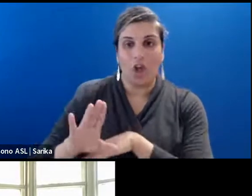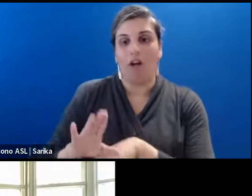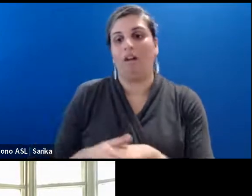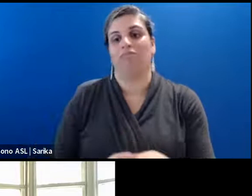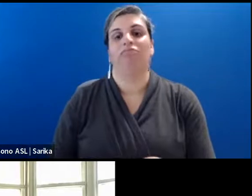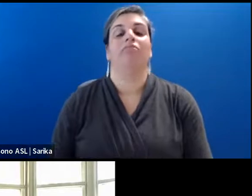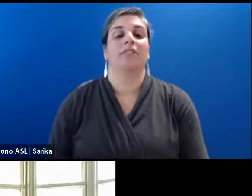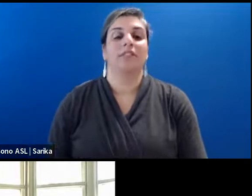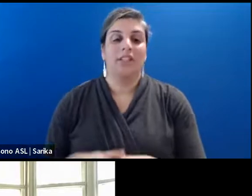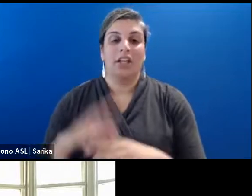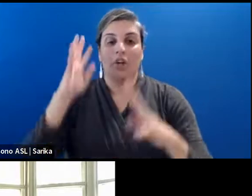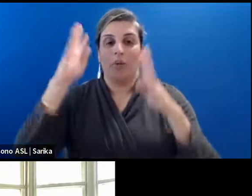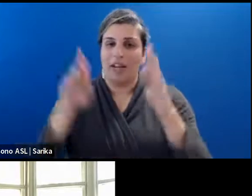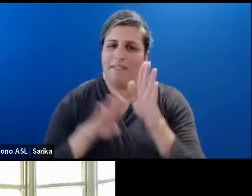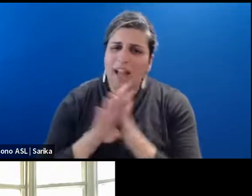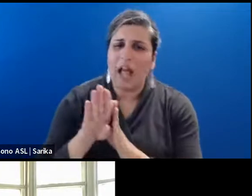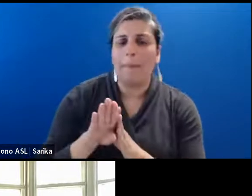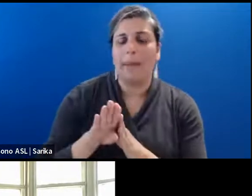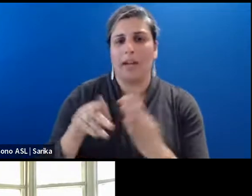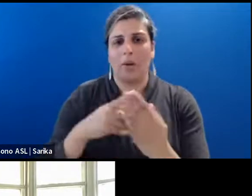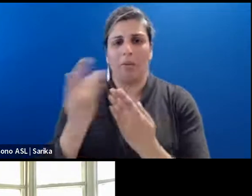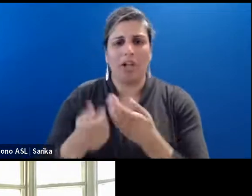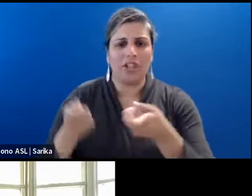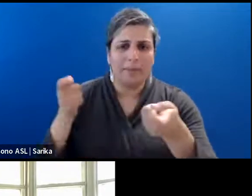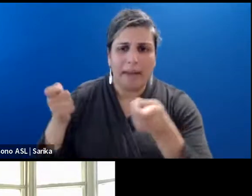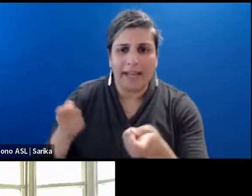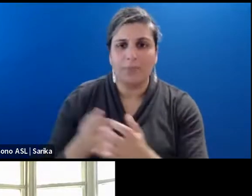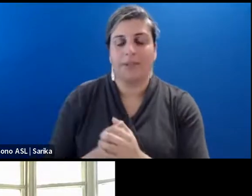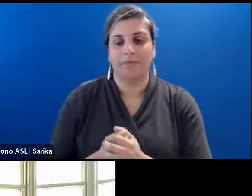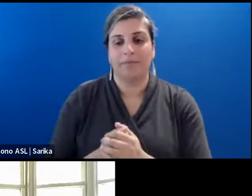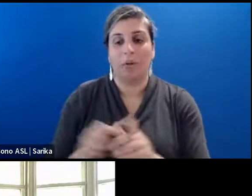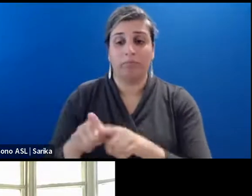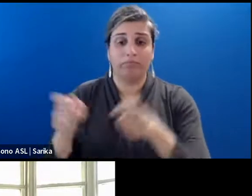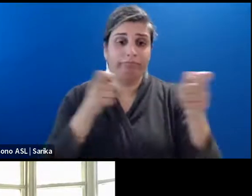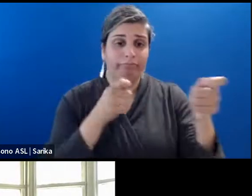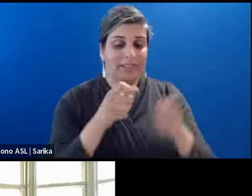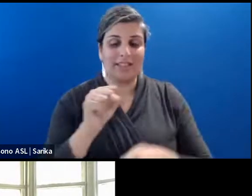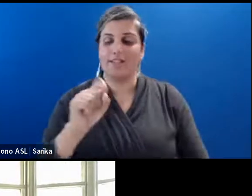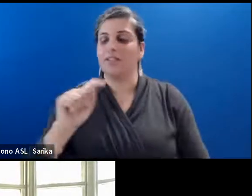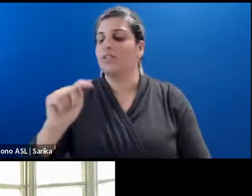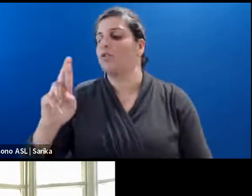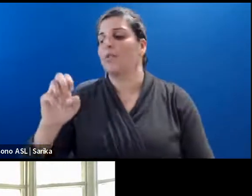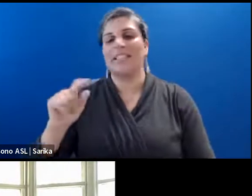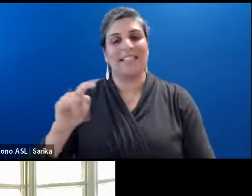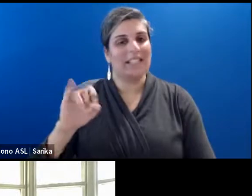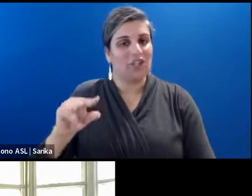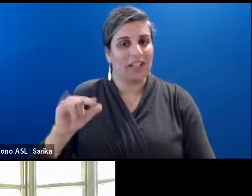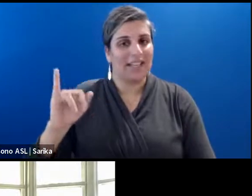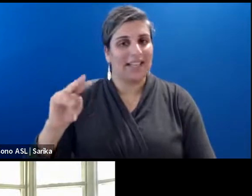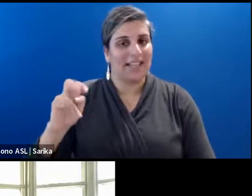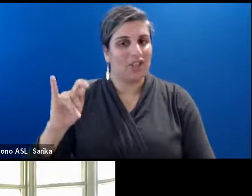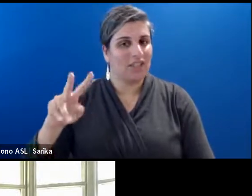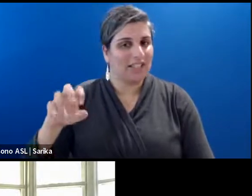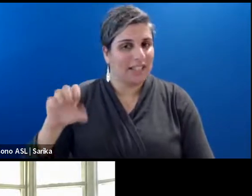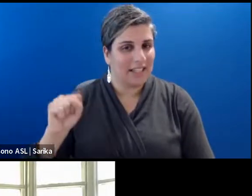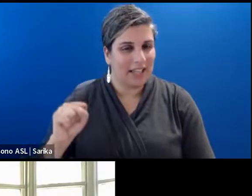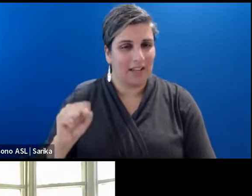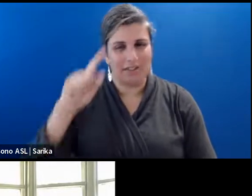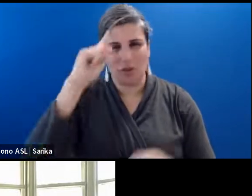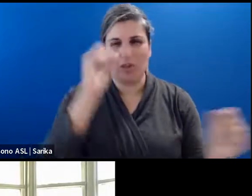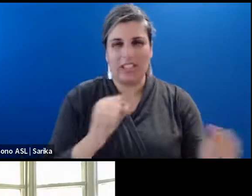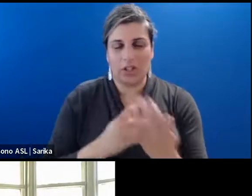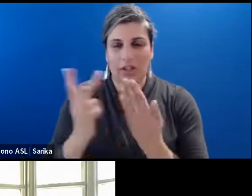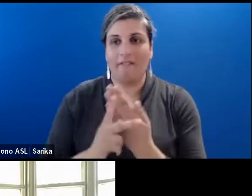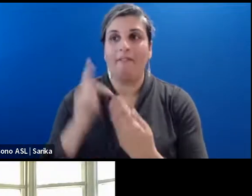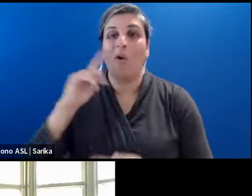creative development, and project management. She's also the director of strategic initiatives for the Independent Film Alliance in